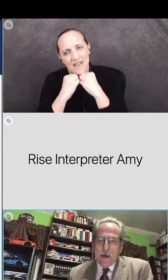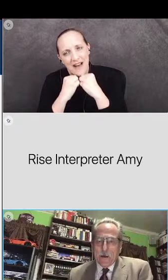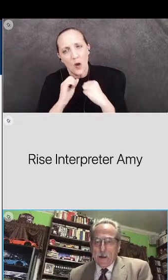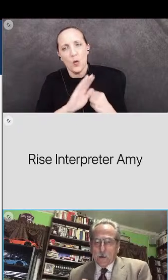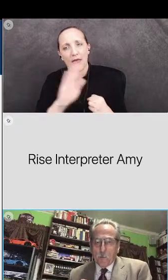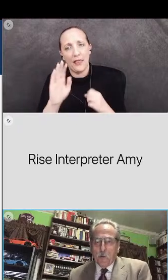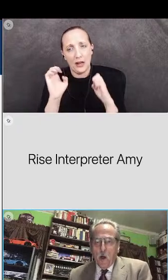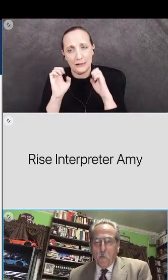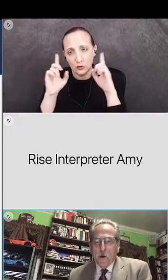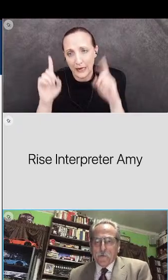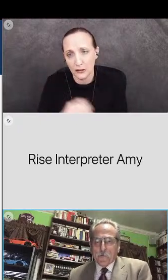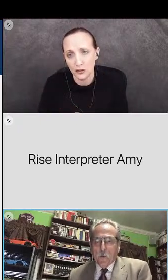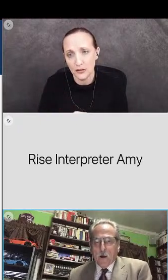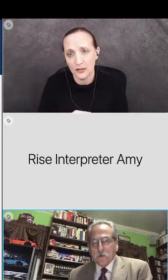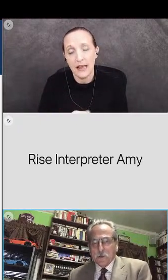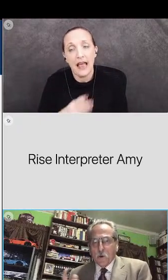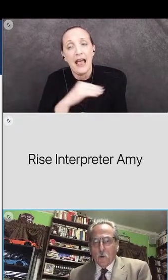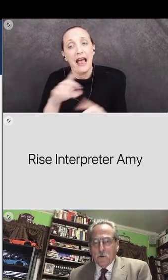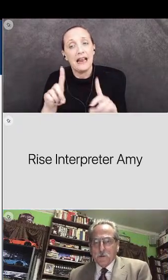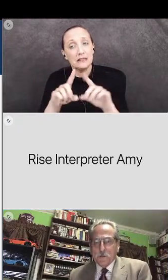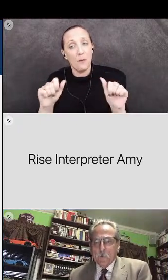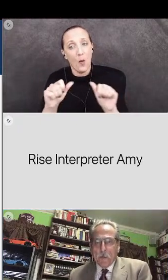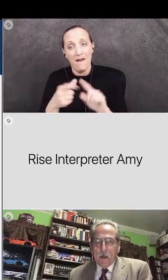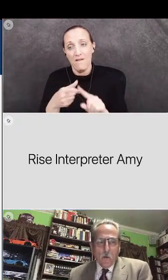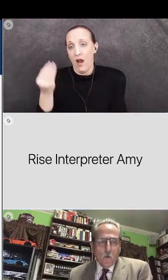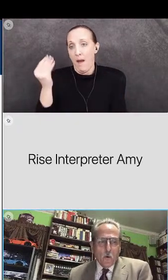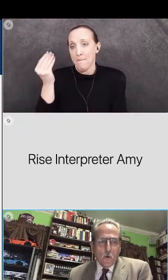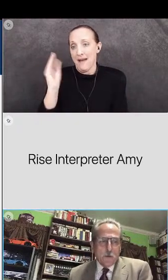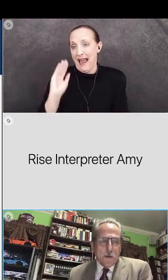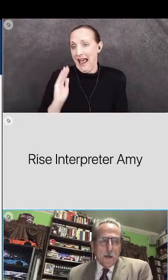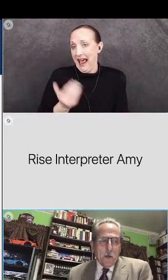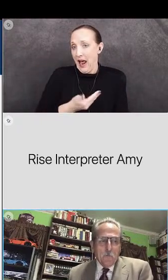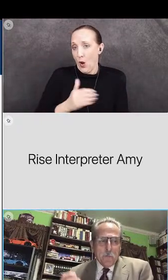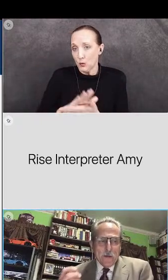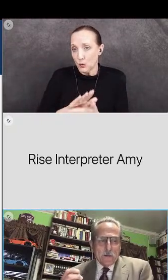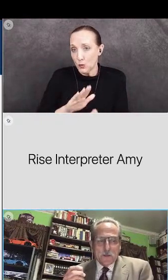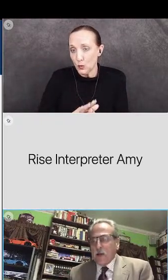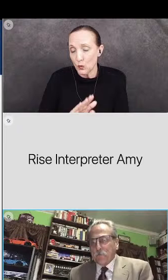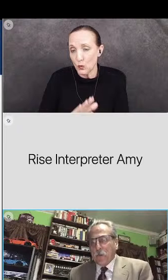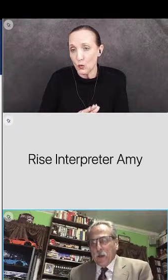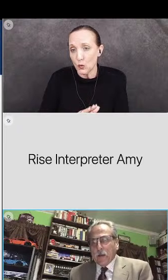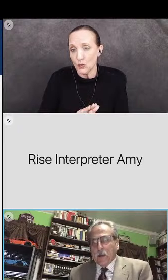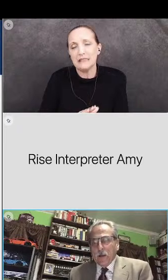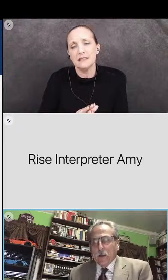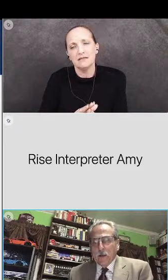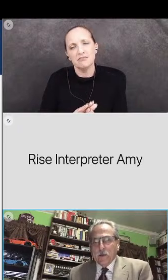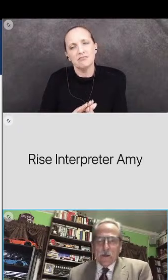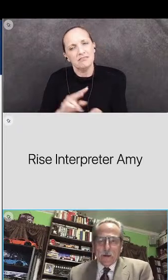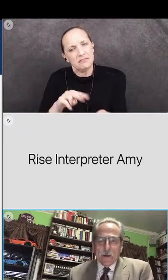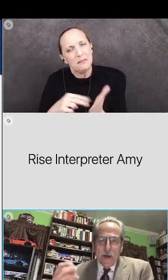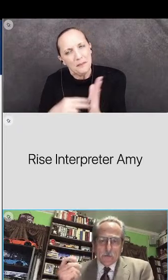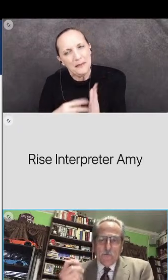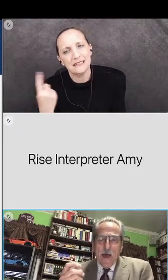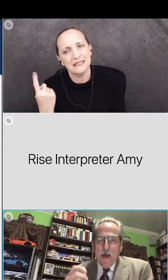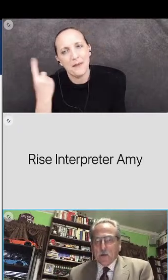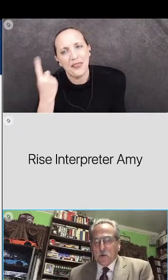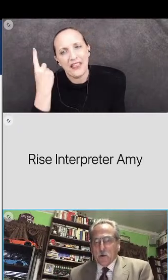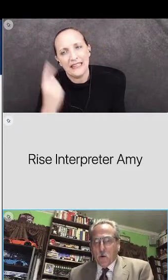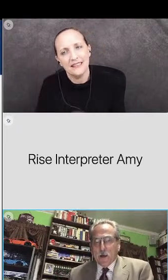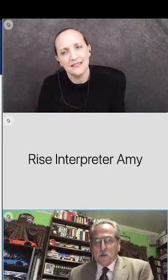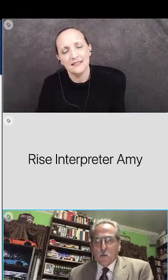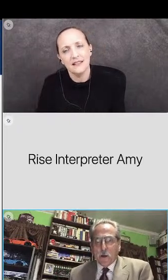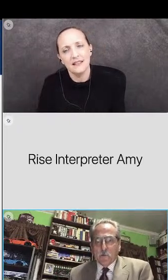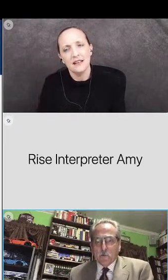and that a diploma from our schools would uh uh mean something that it has